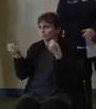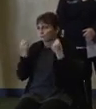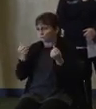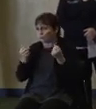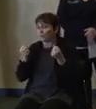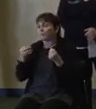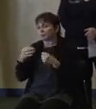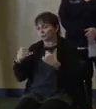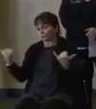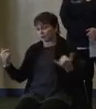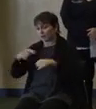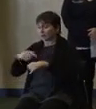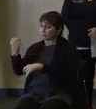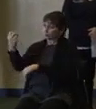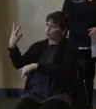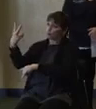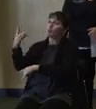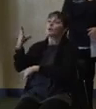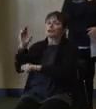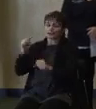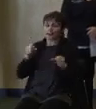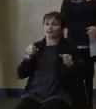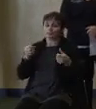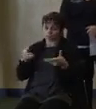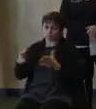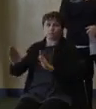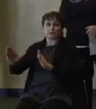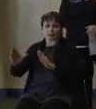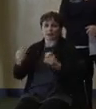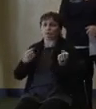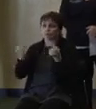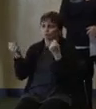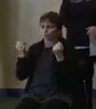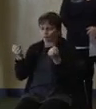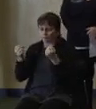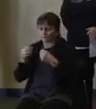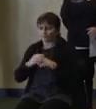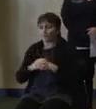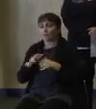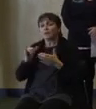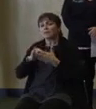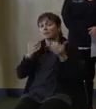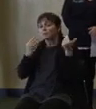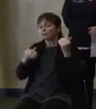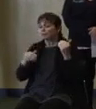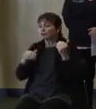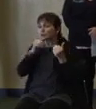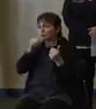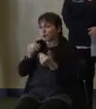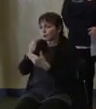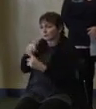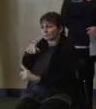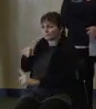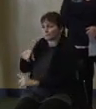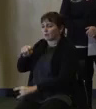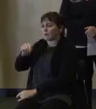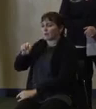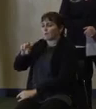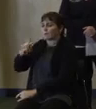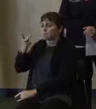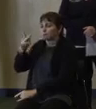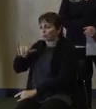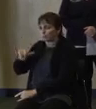today. And a reminder that this restriction does not apply and has not applied to the Turnpike Parkway or Atlantic City